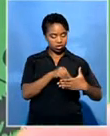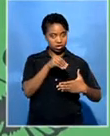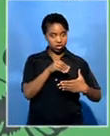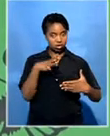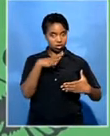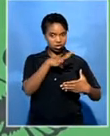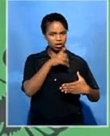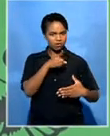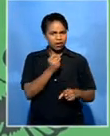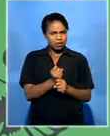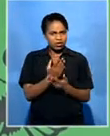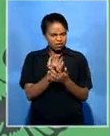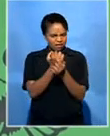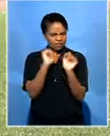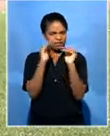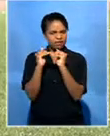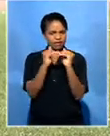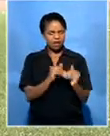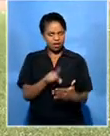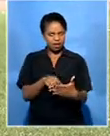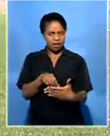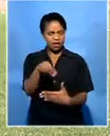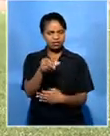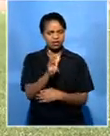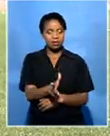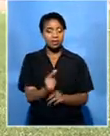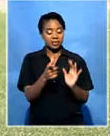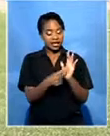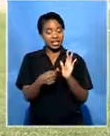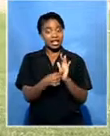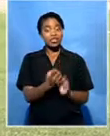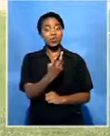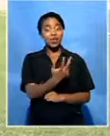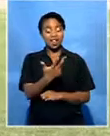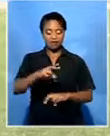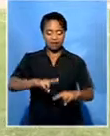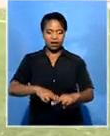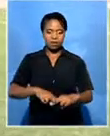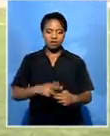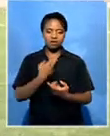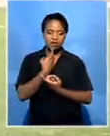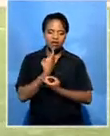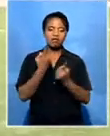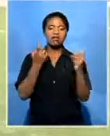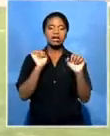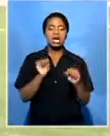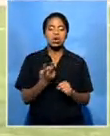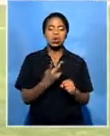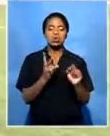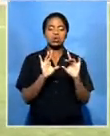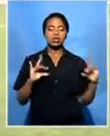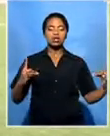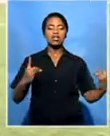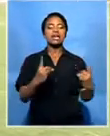deliver credible, free and fair elections. The election date, as proclaimed by King Letzier, was part of the Masiru